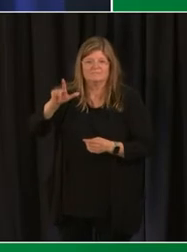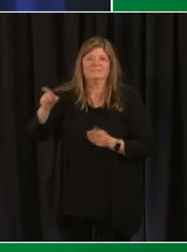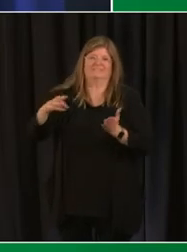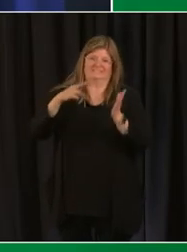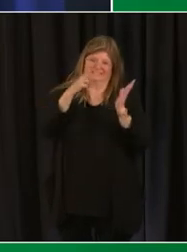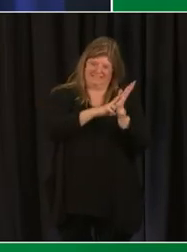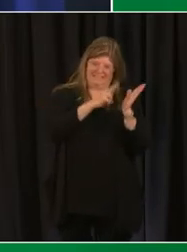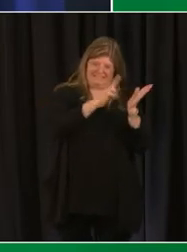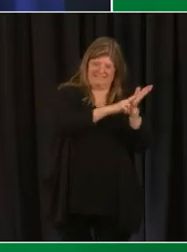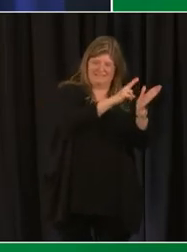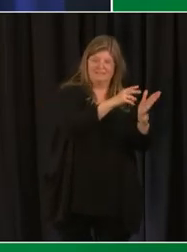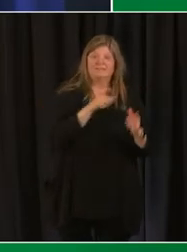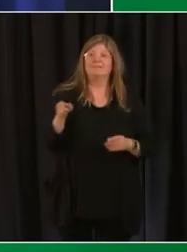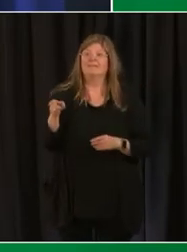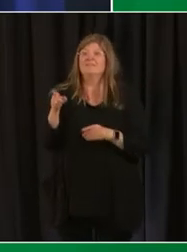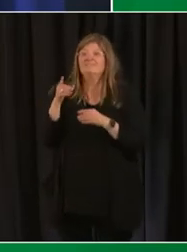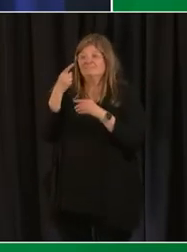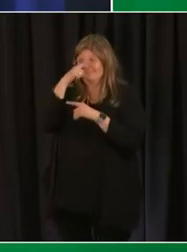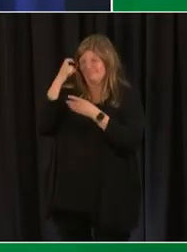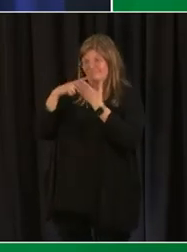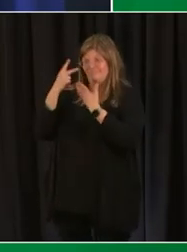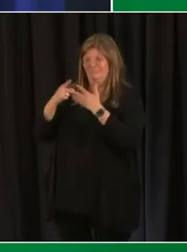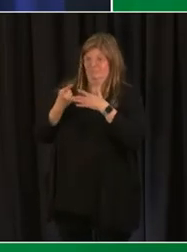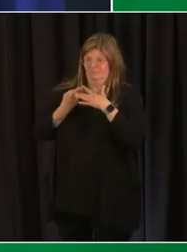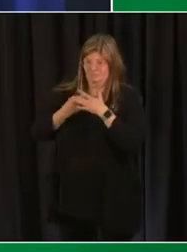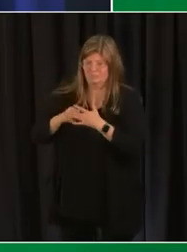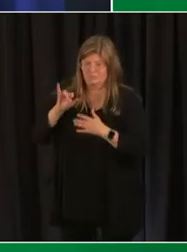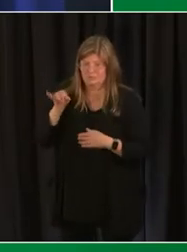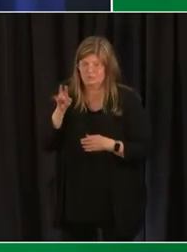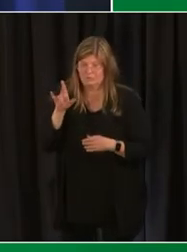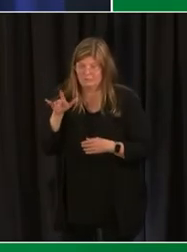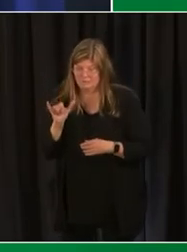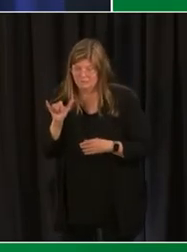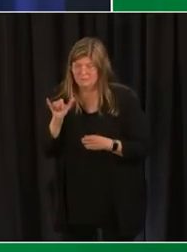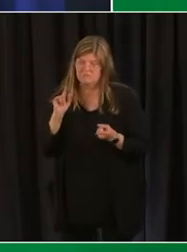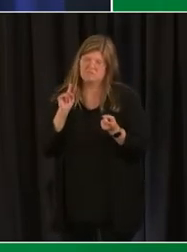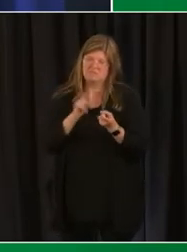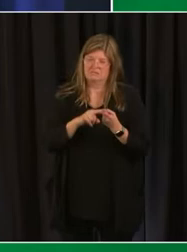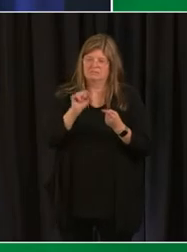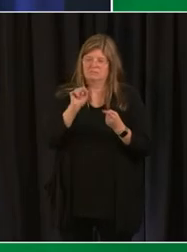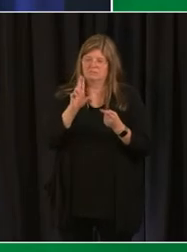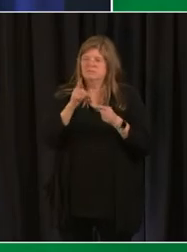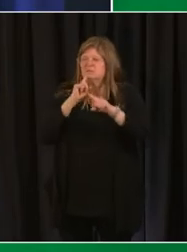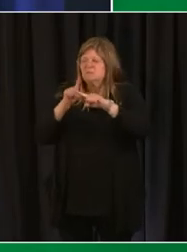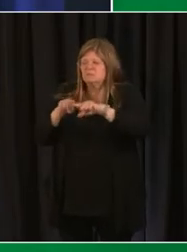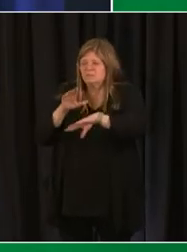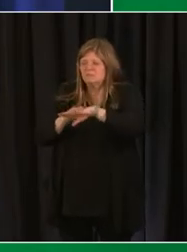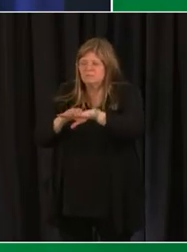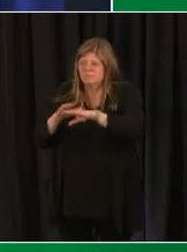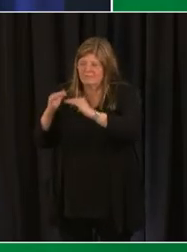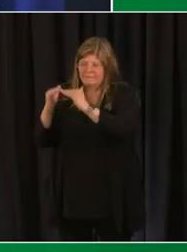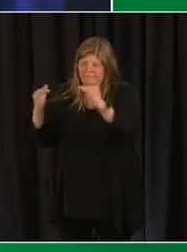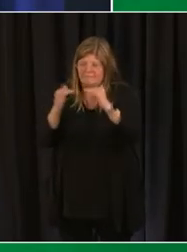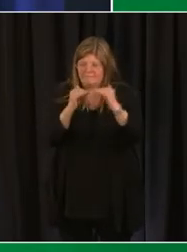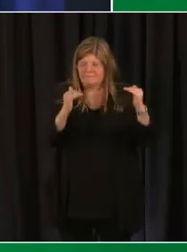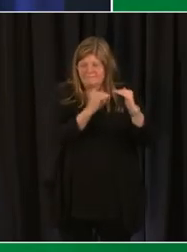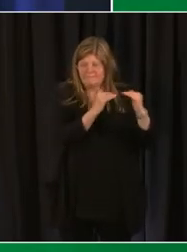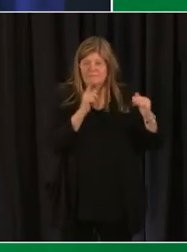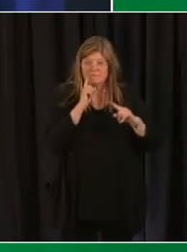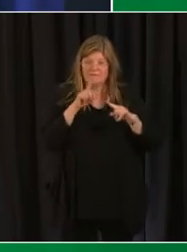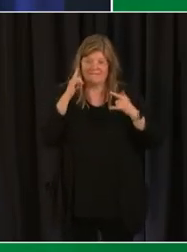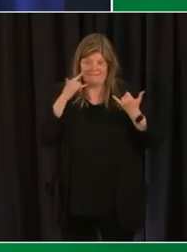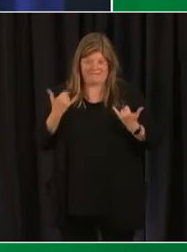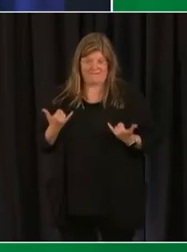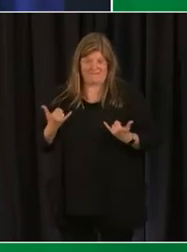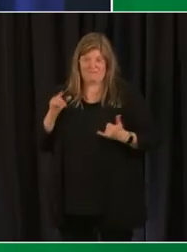begin in july some will extend into august depending upon the grade level for current term term